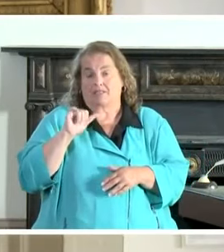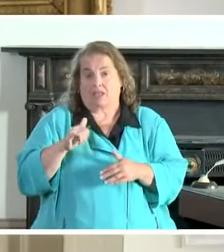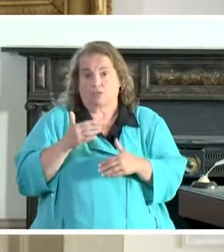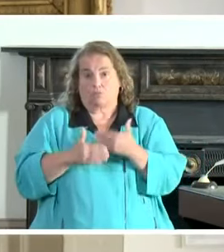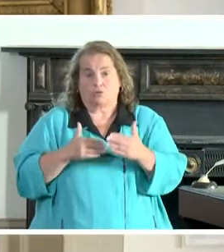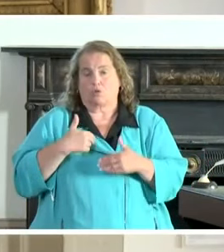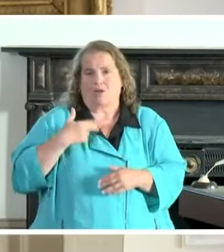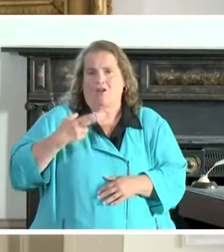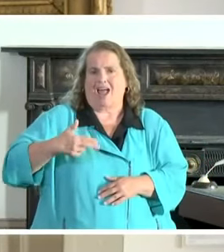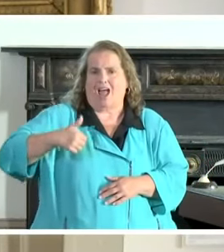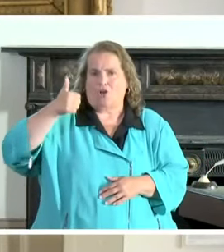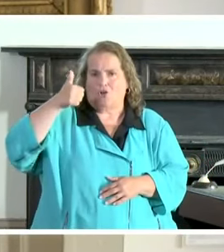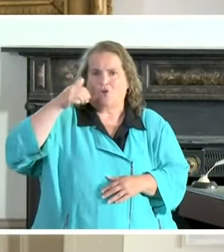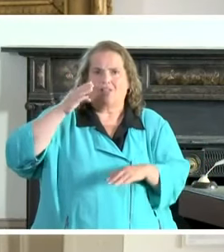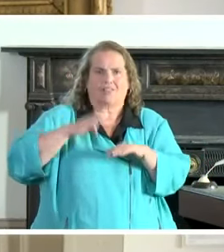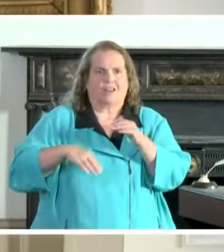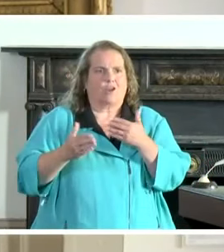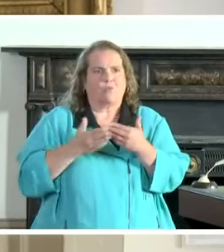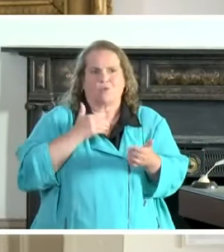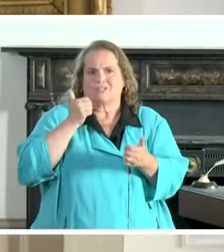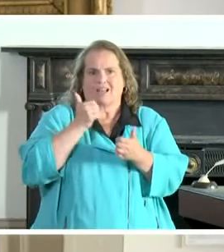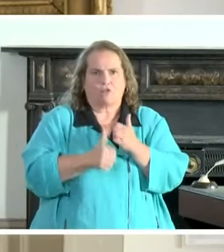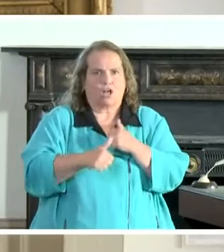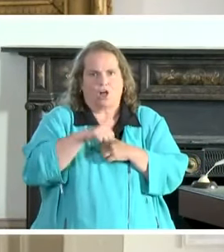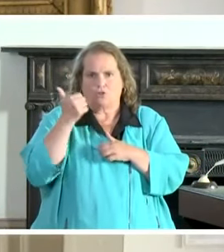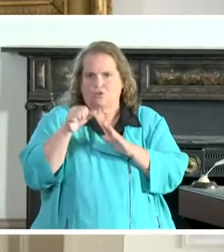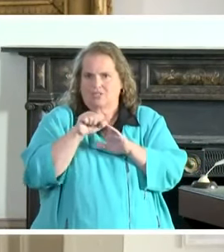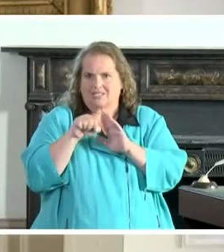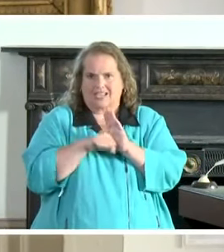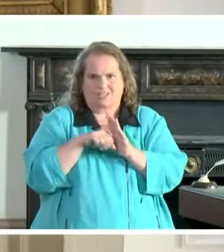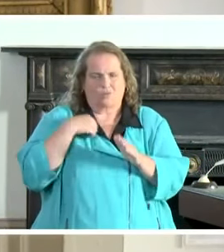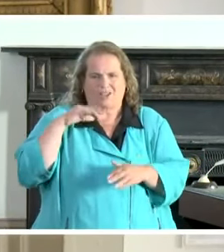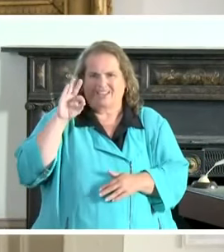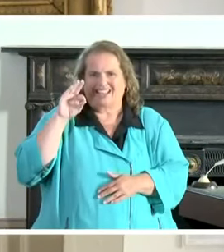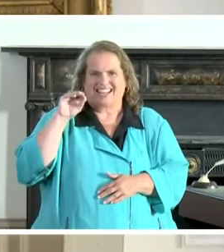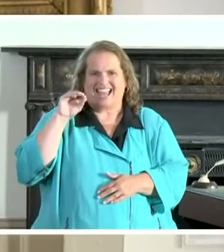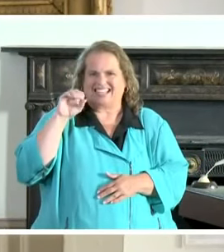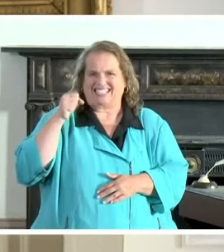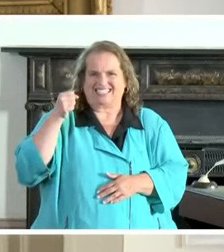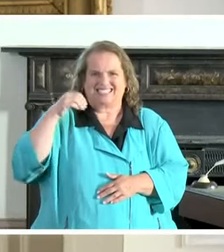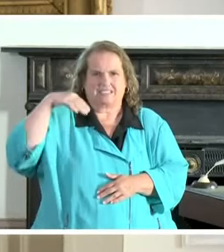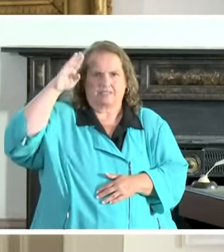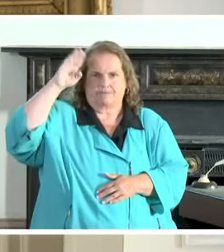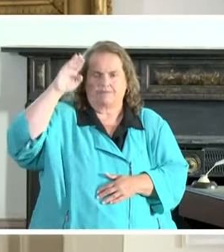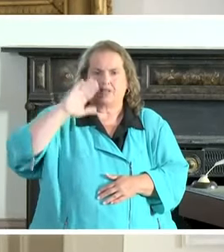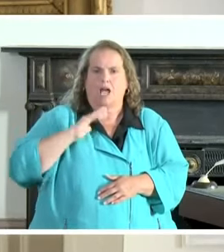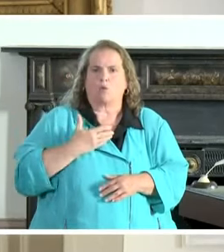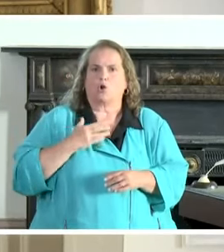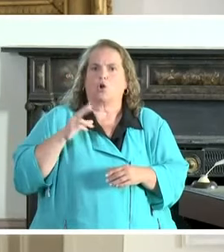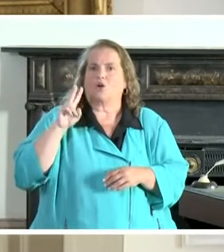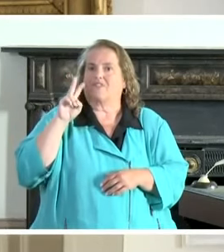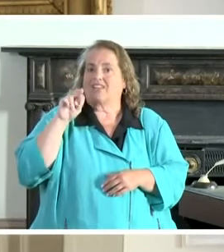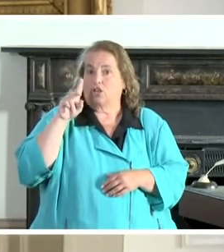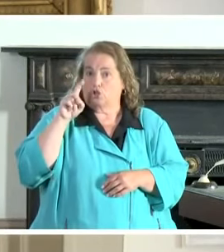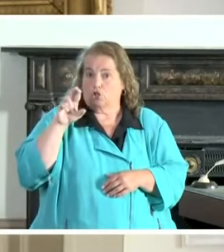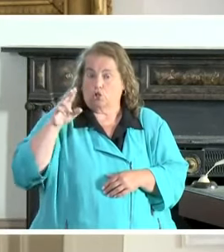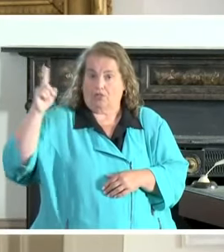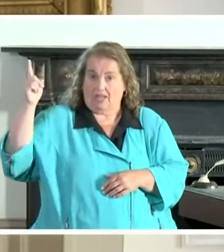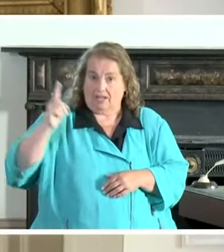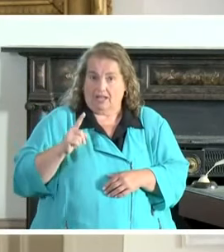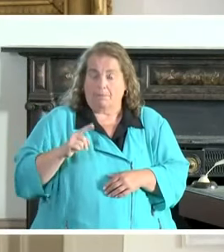higher than just about any other state being in the 90s. Our vendor that has come in